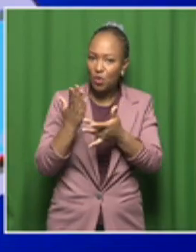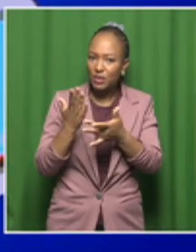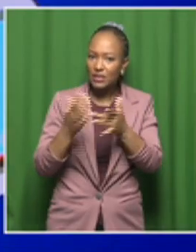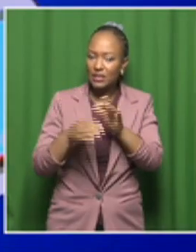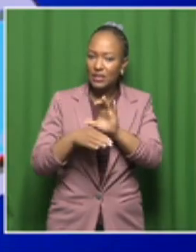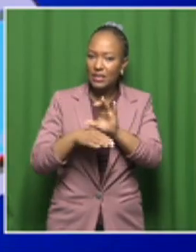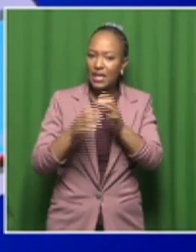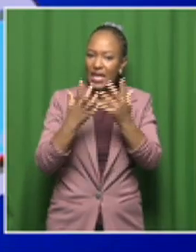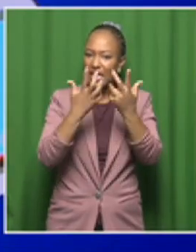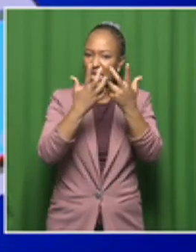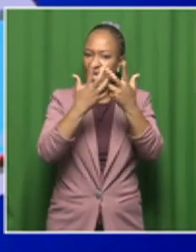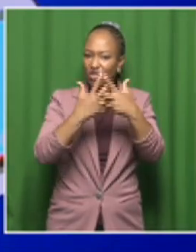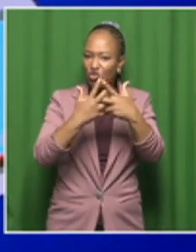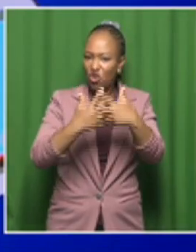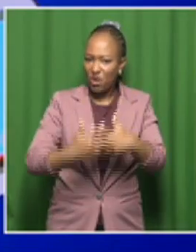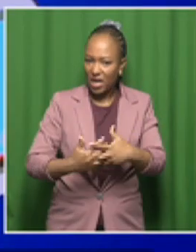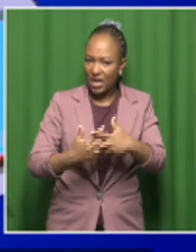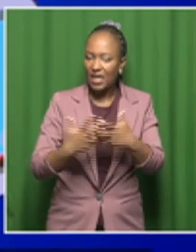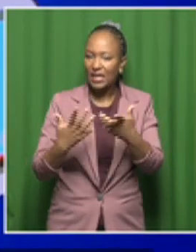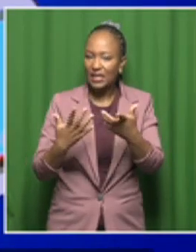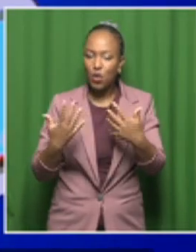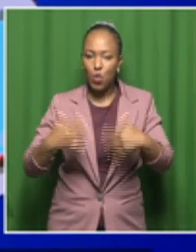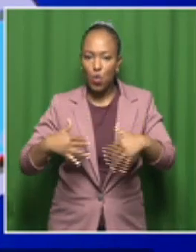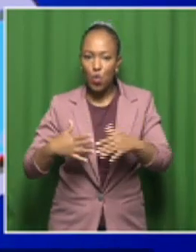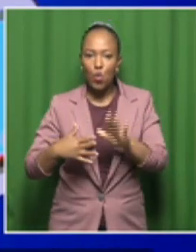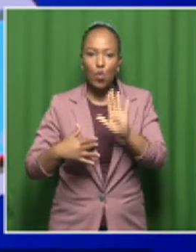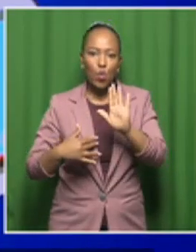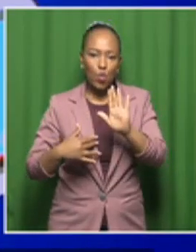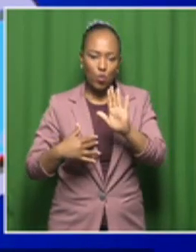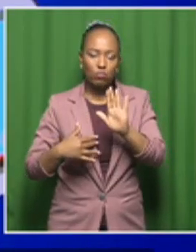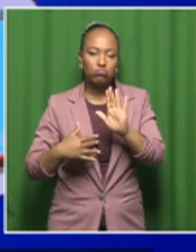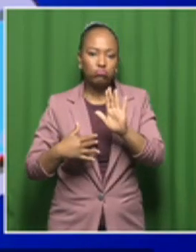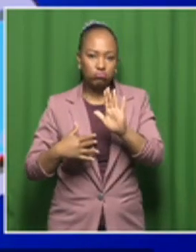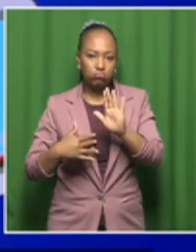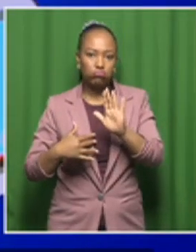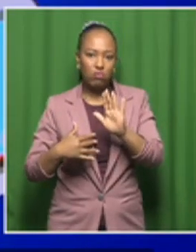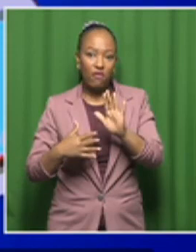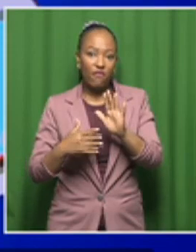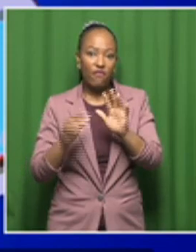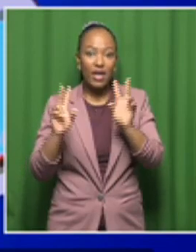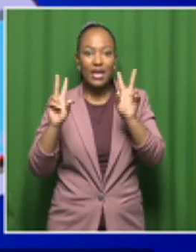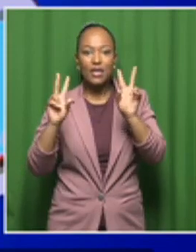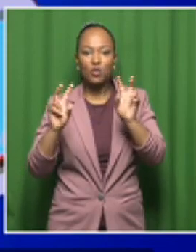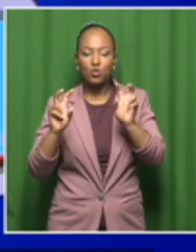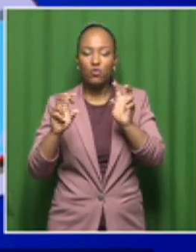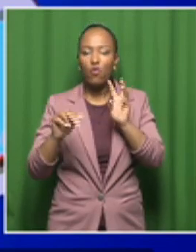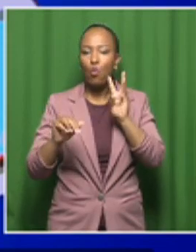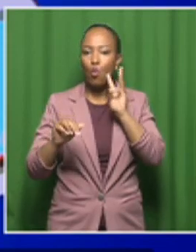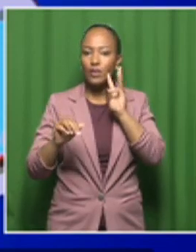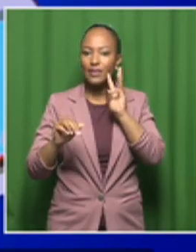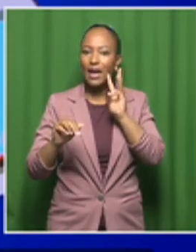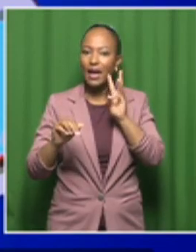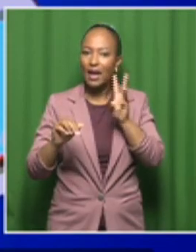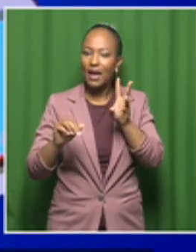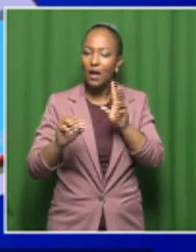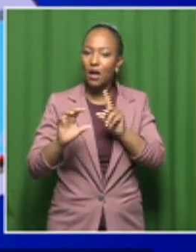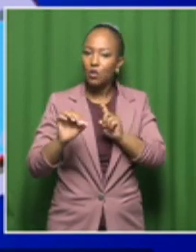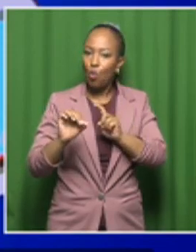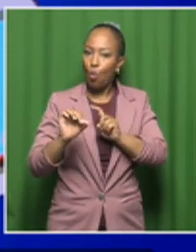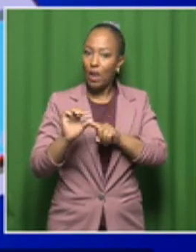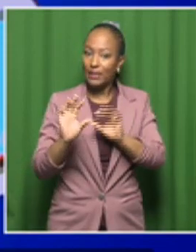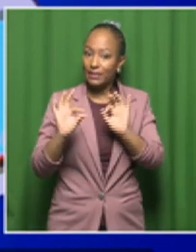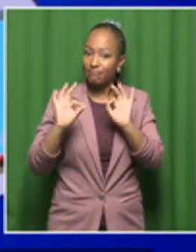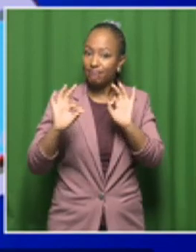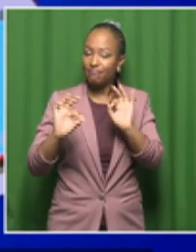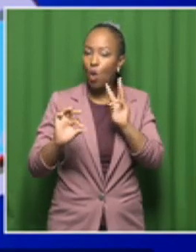that's working and trying to talk to the emerging issues relating to water quality and water scarcity. So